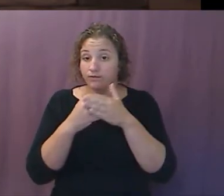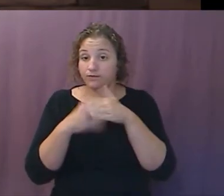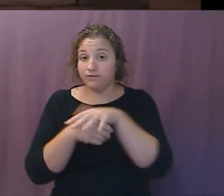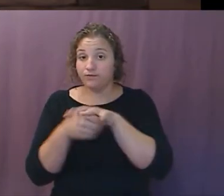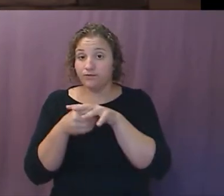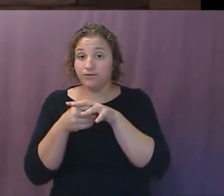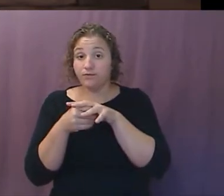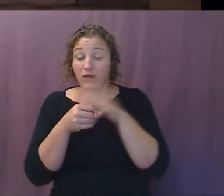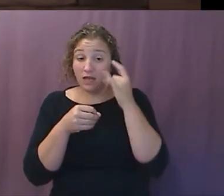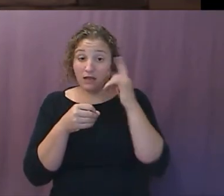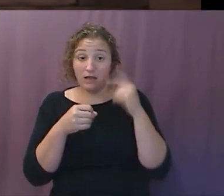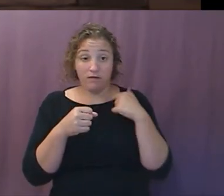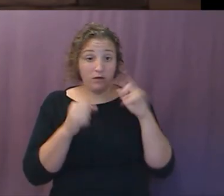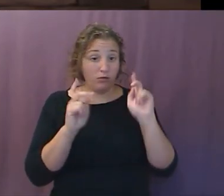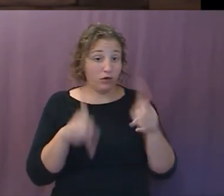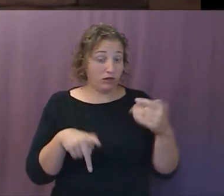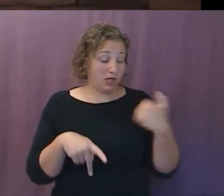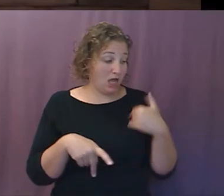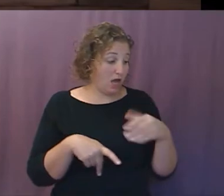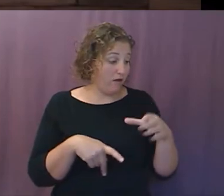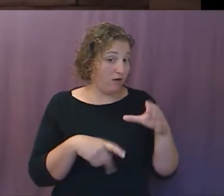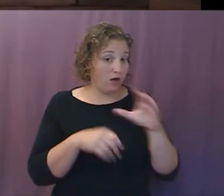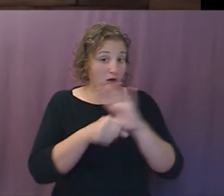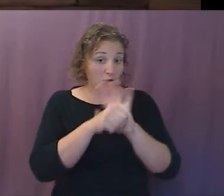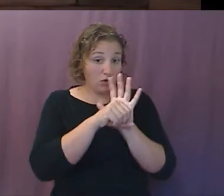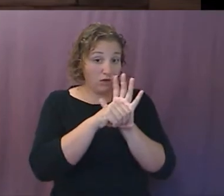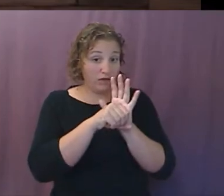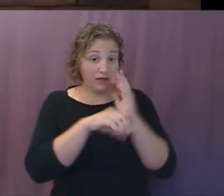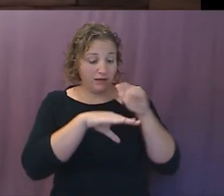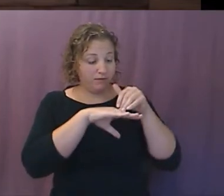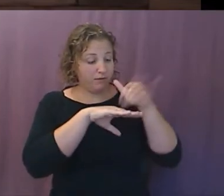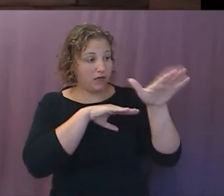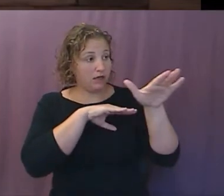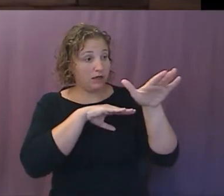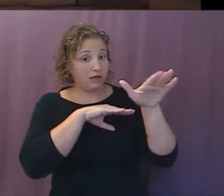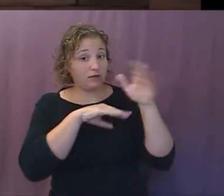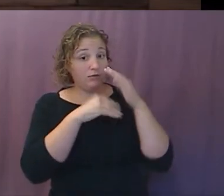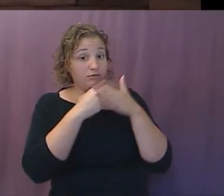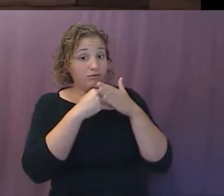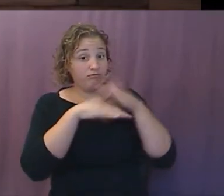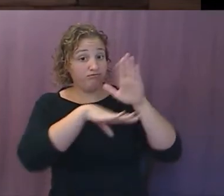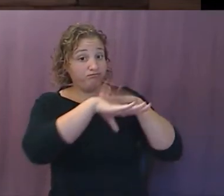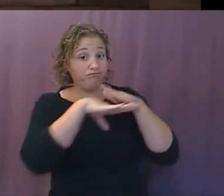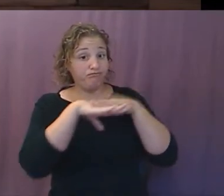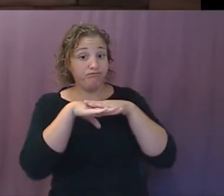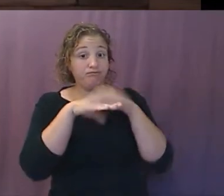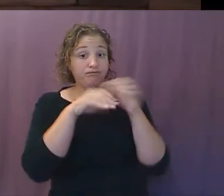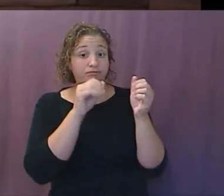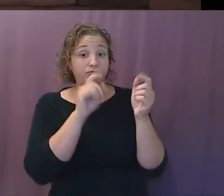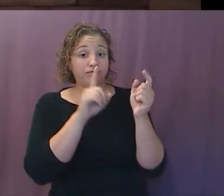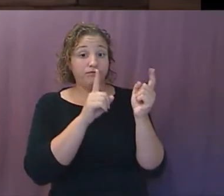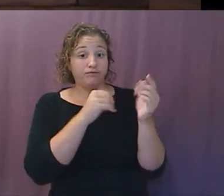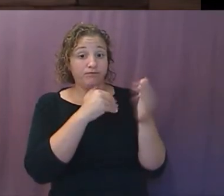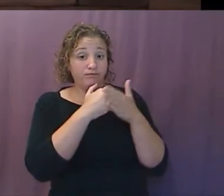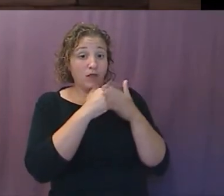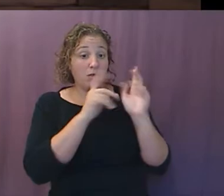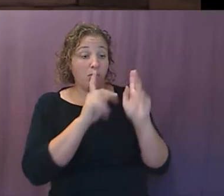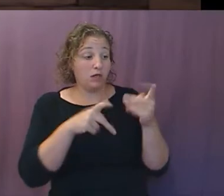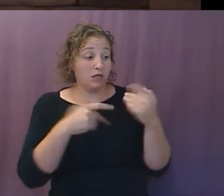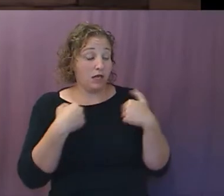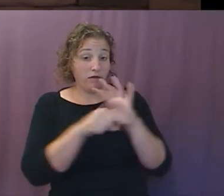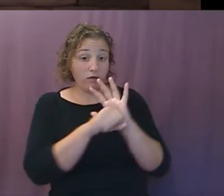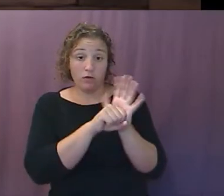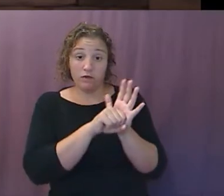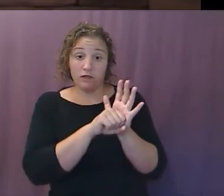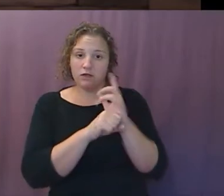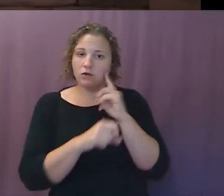automatically send to those signature keys of those phones a warning that you've been around somebody who has been positive for COVID. So this is something they